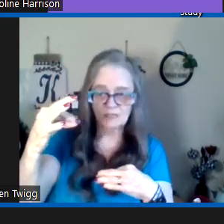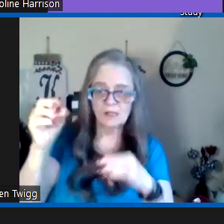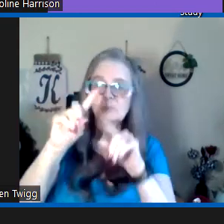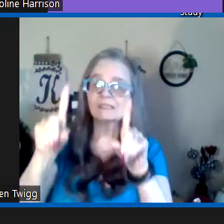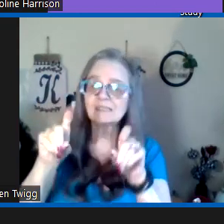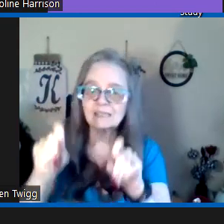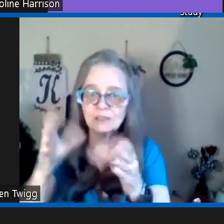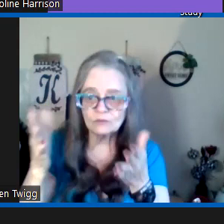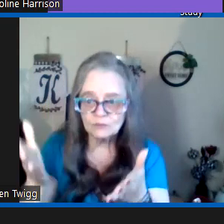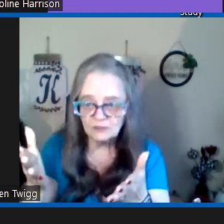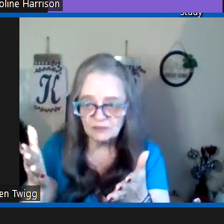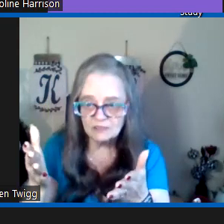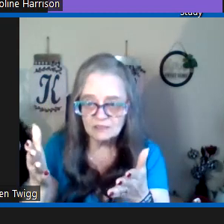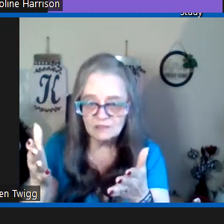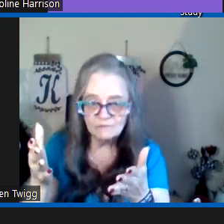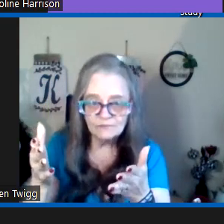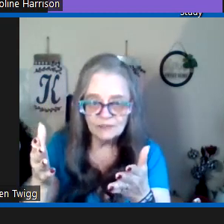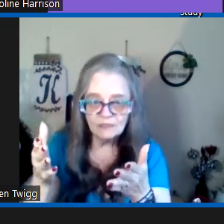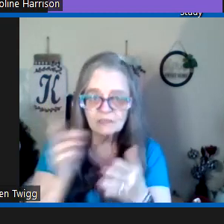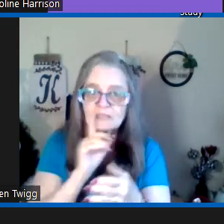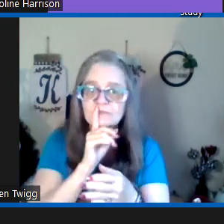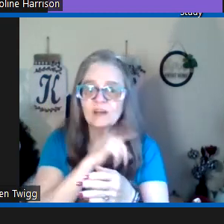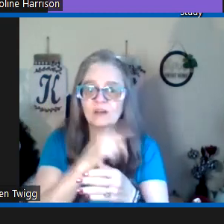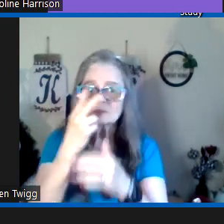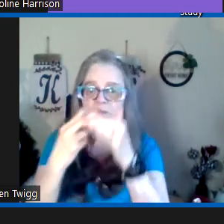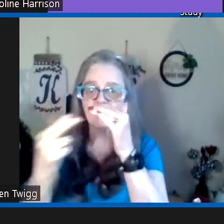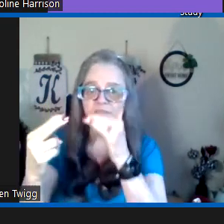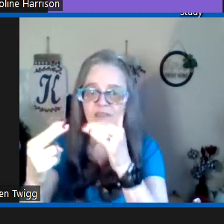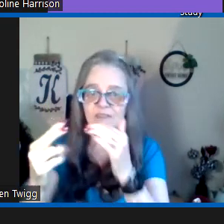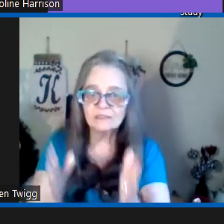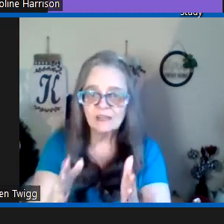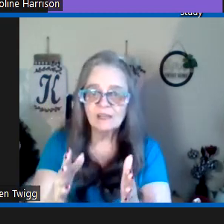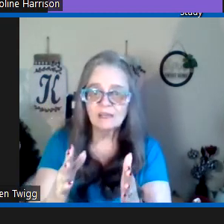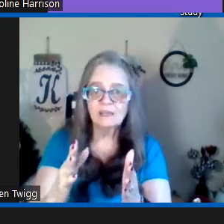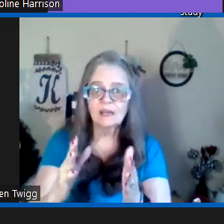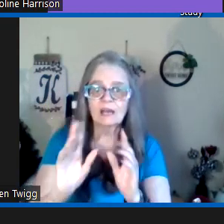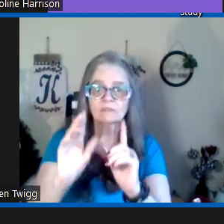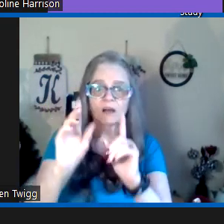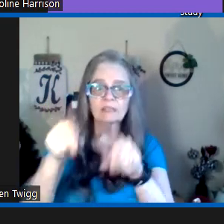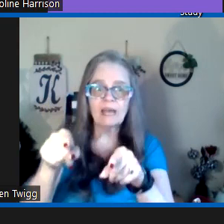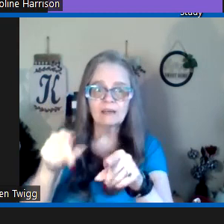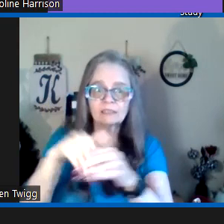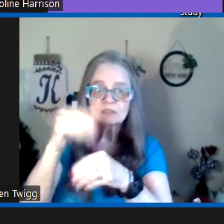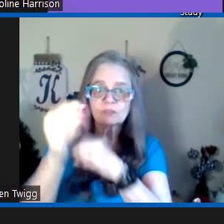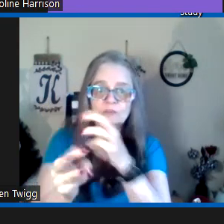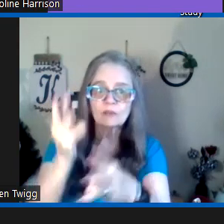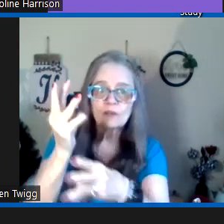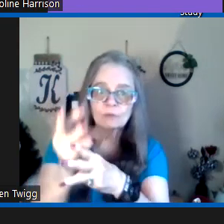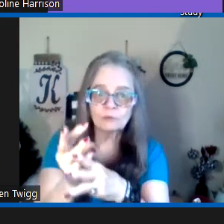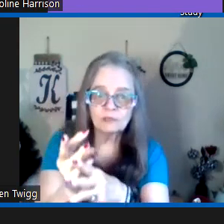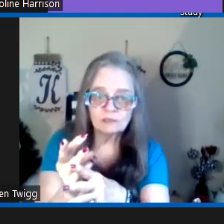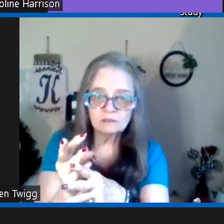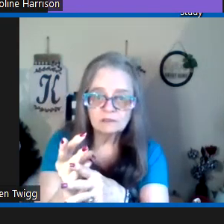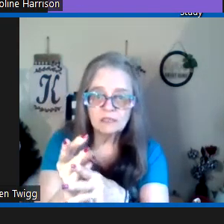but test those spirits because false prophets have gone out into